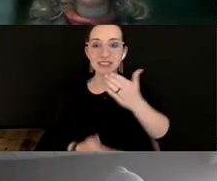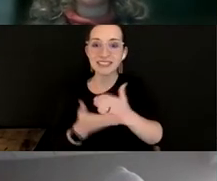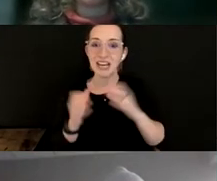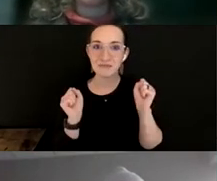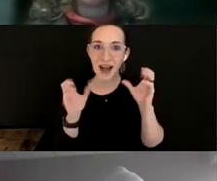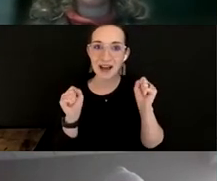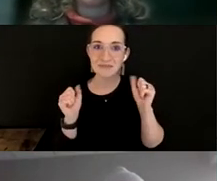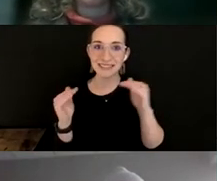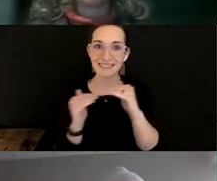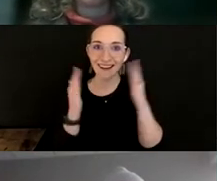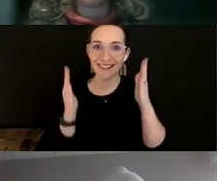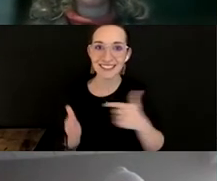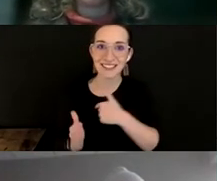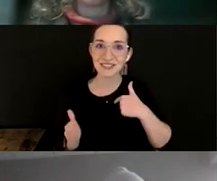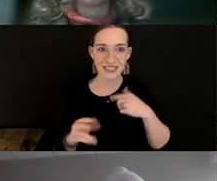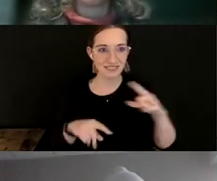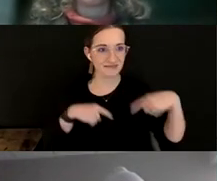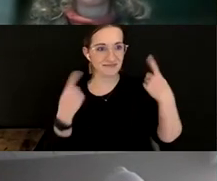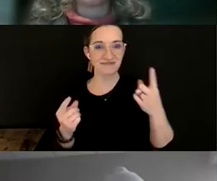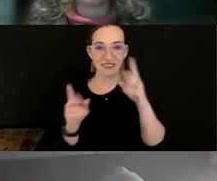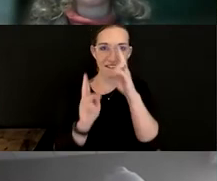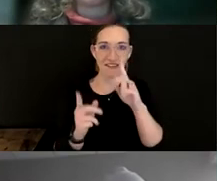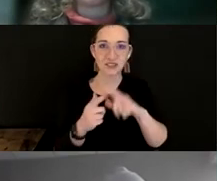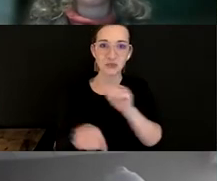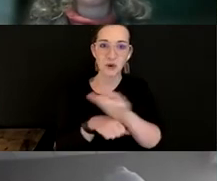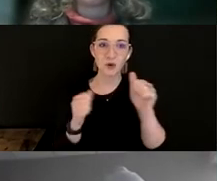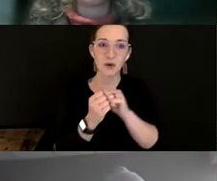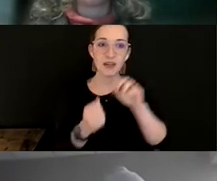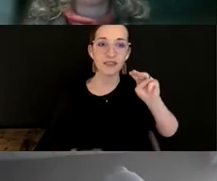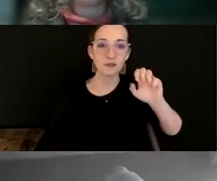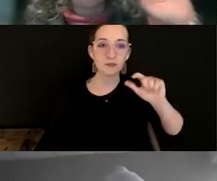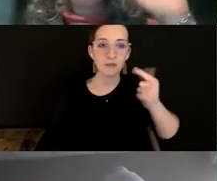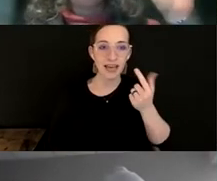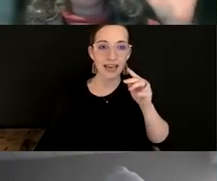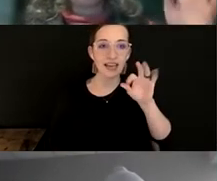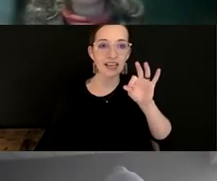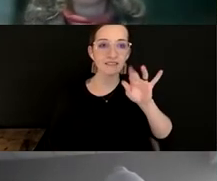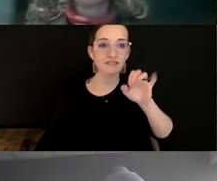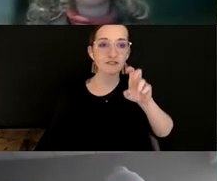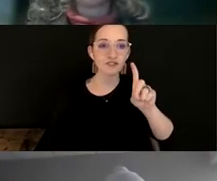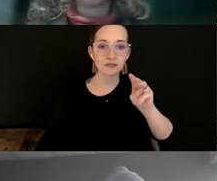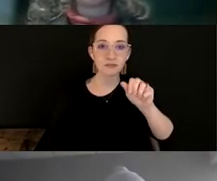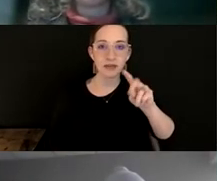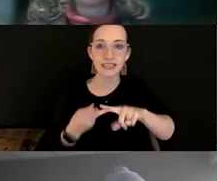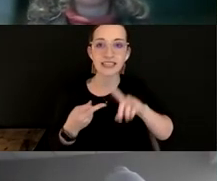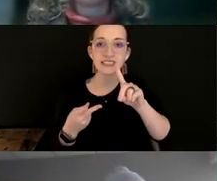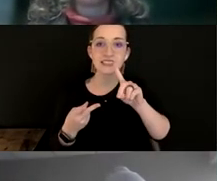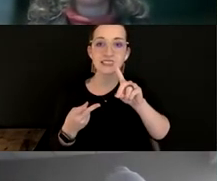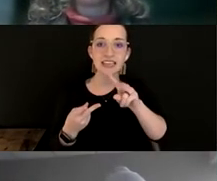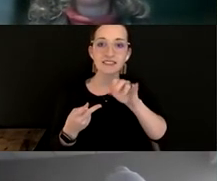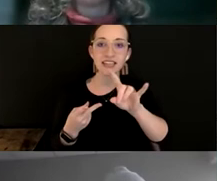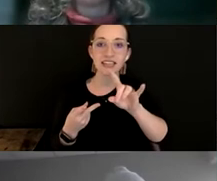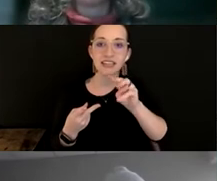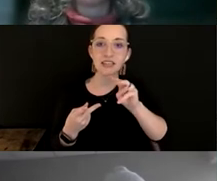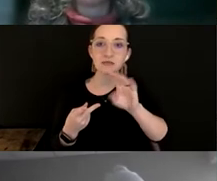that we've been so privileged to work with, David McGraw and Meg Friedman, who were the co-authors of Return to the Stage Study that